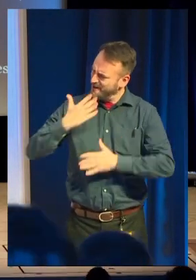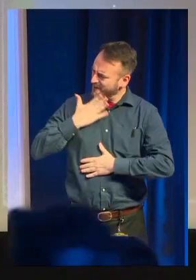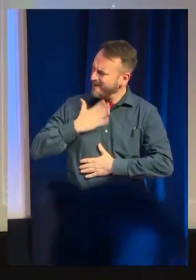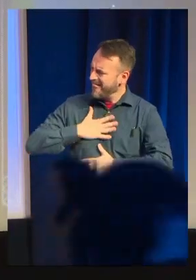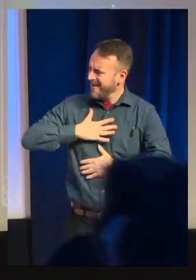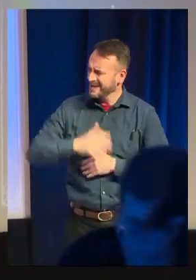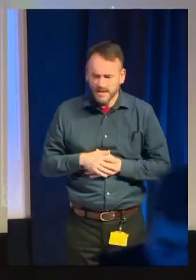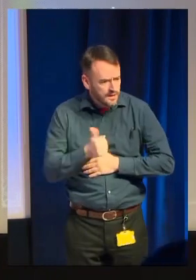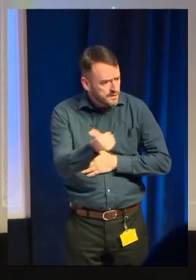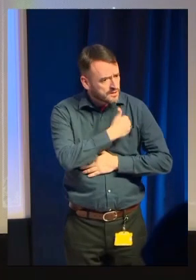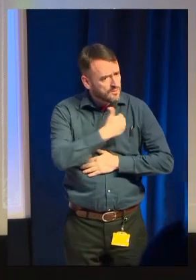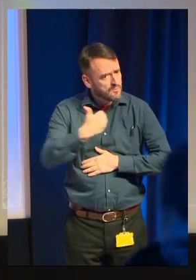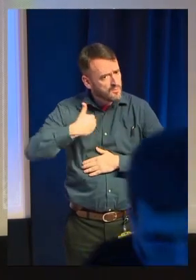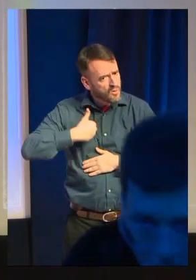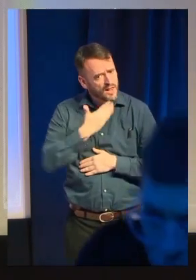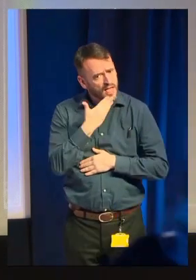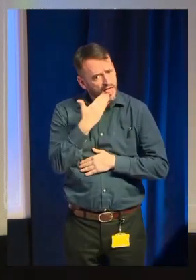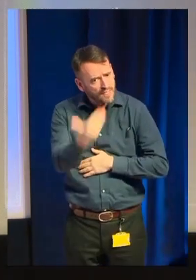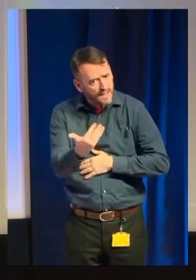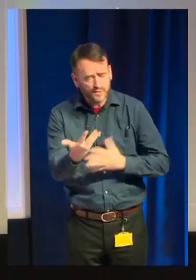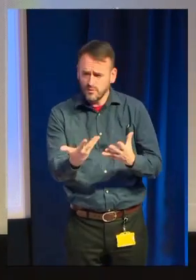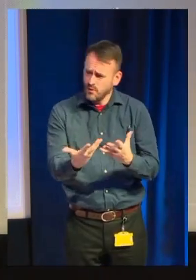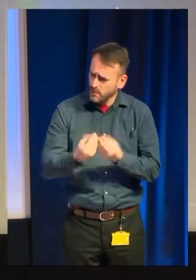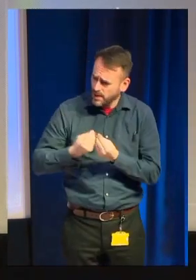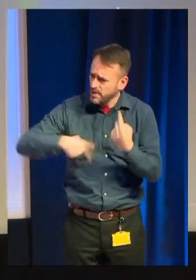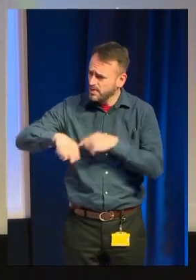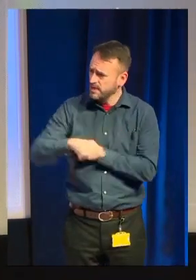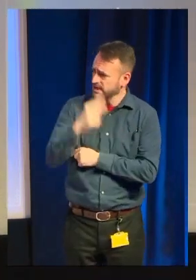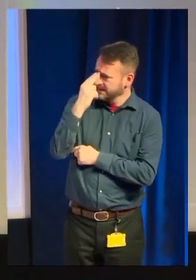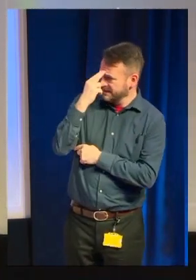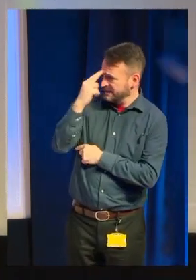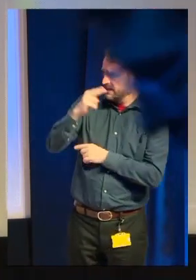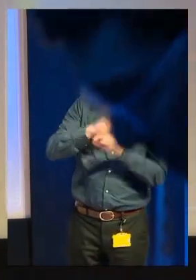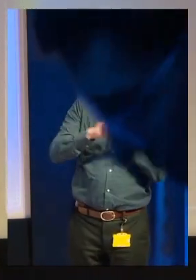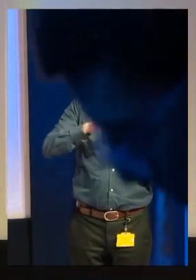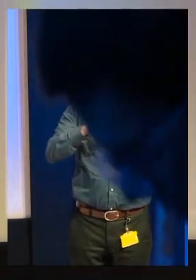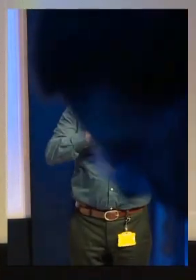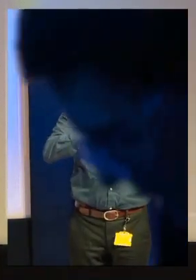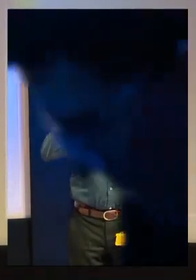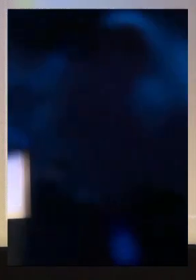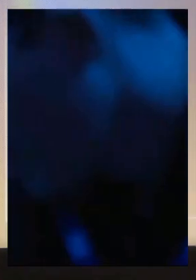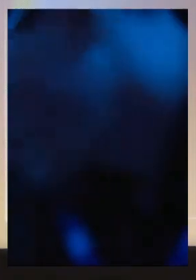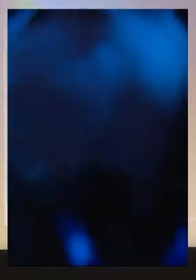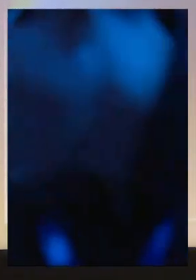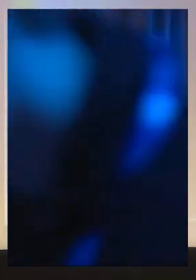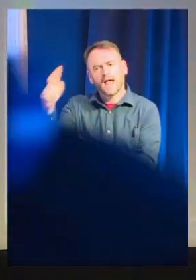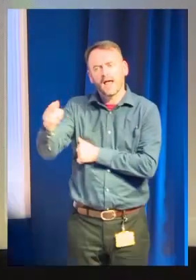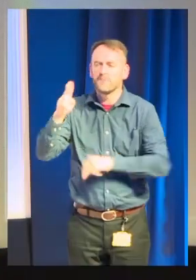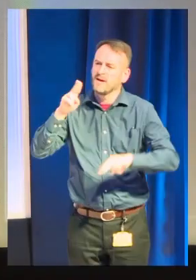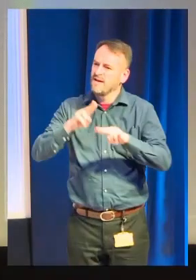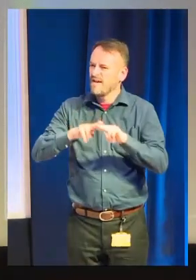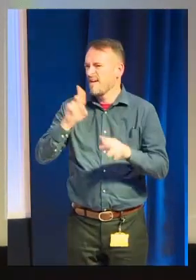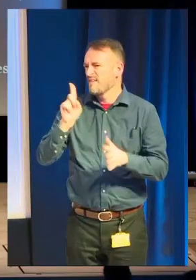Thank you so much for joining me. I am Hannah from Fail Better. So pleased to be here. I'm so elated to be doing a talk